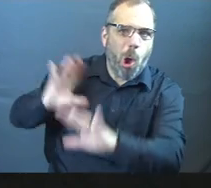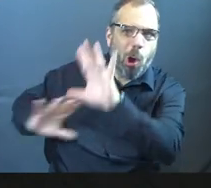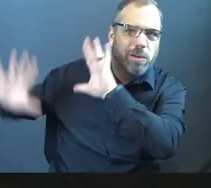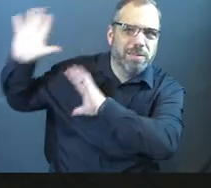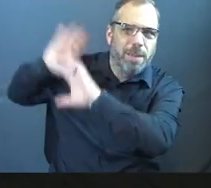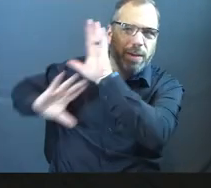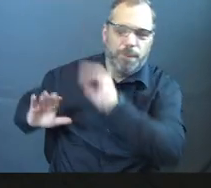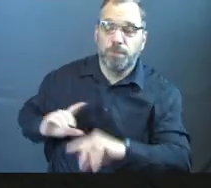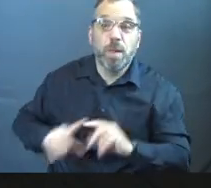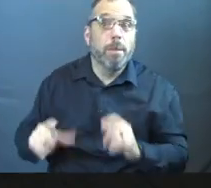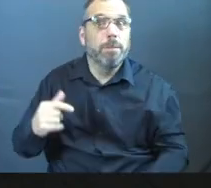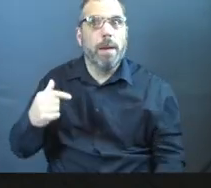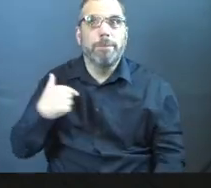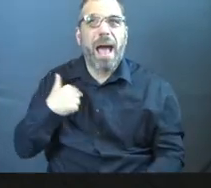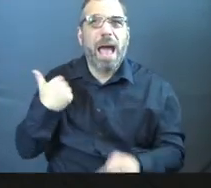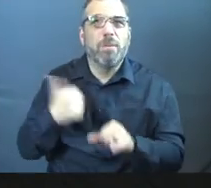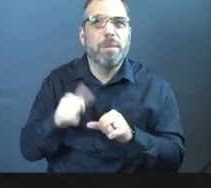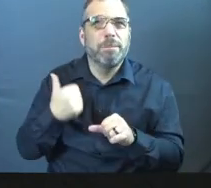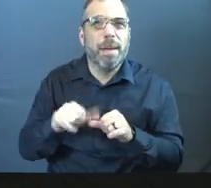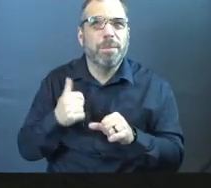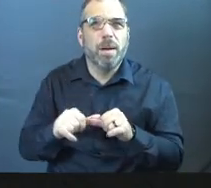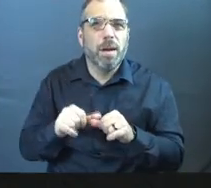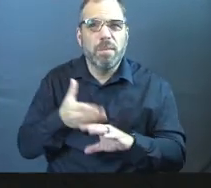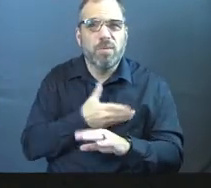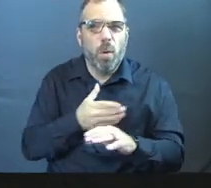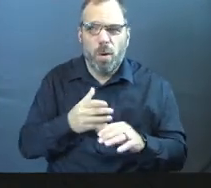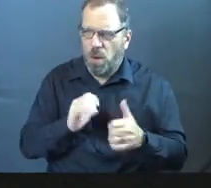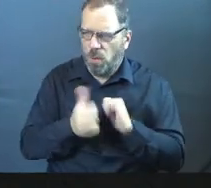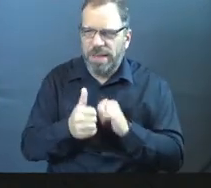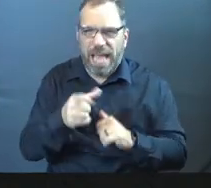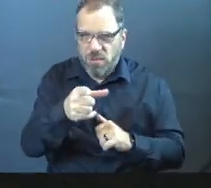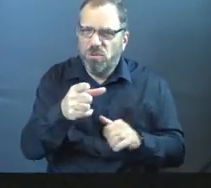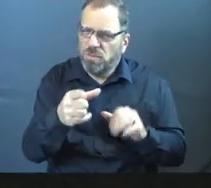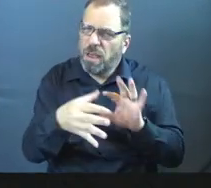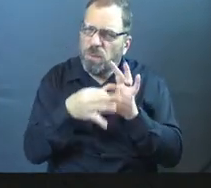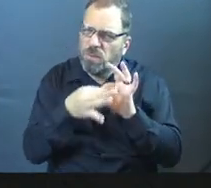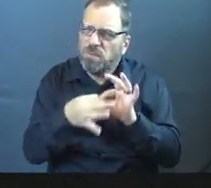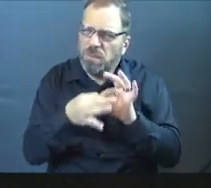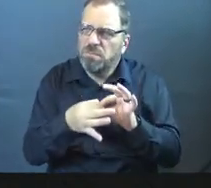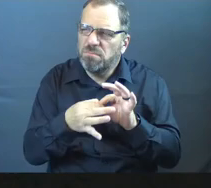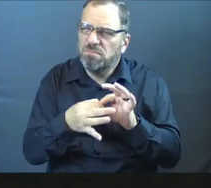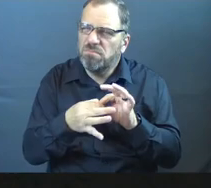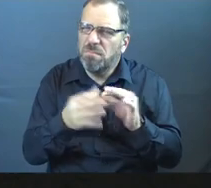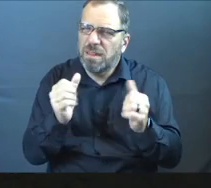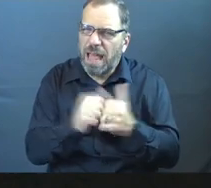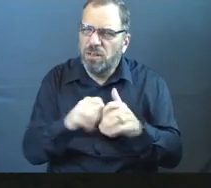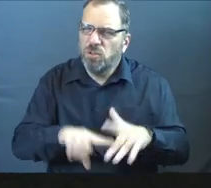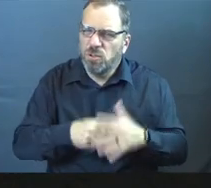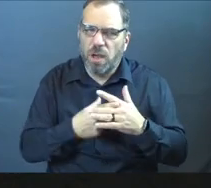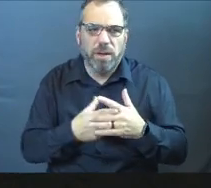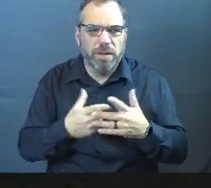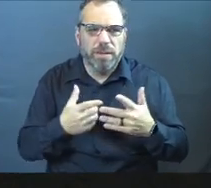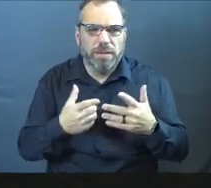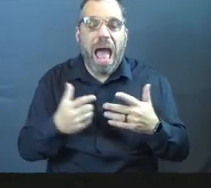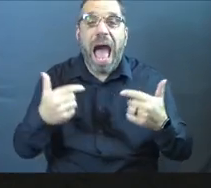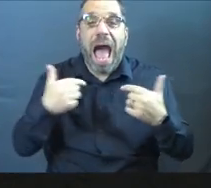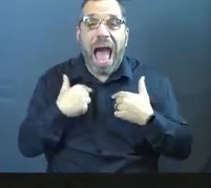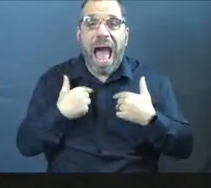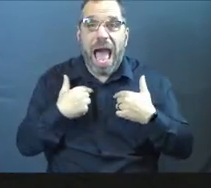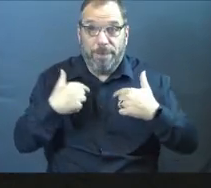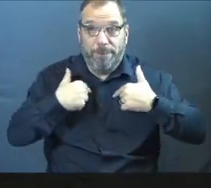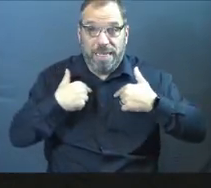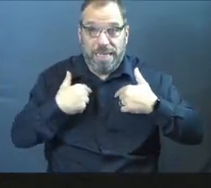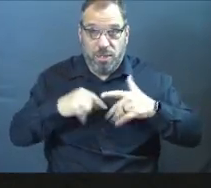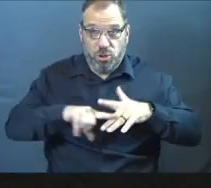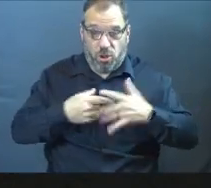one of the things I remember vividly is before every race, and I think a lot of us can relate to this depending on anything that we're jumping into. It's like I would sit at